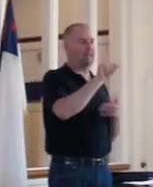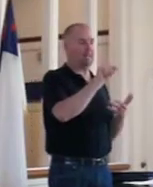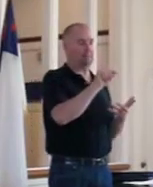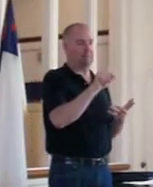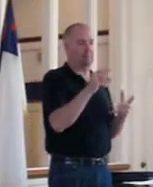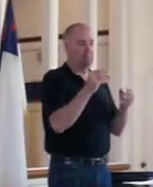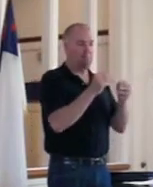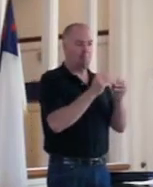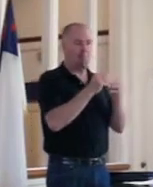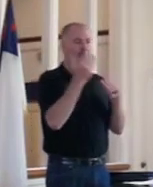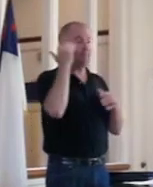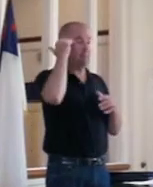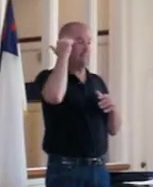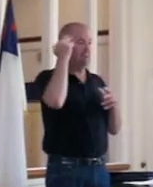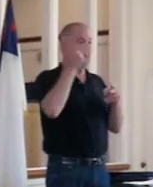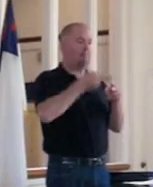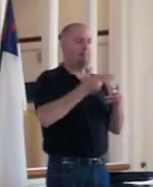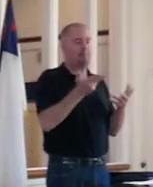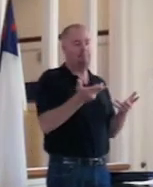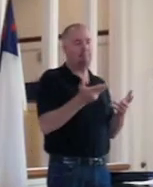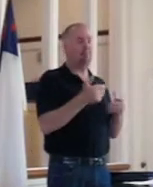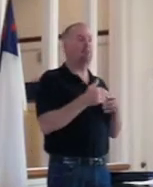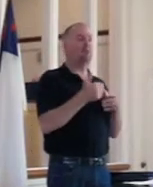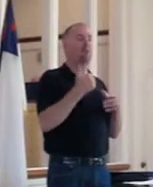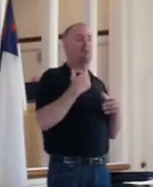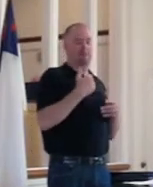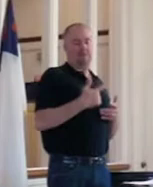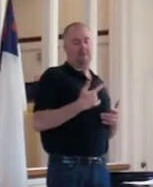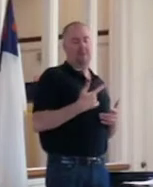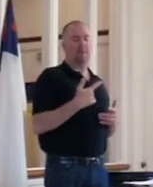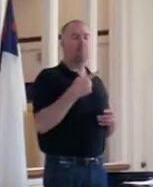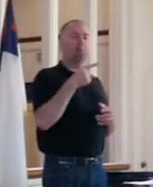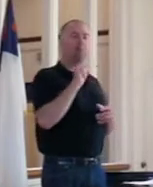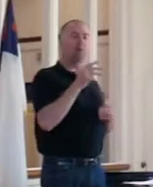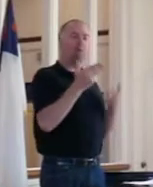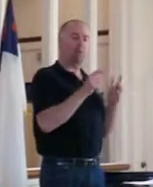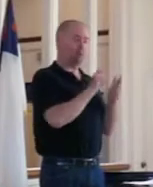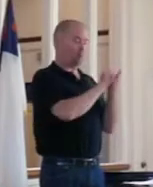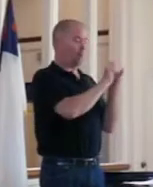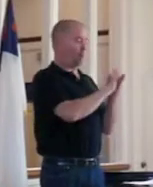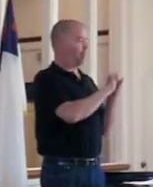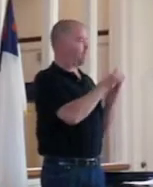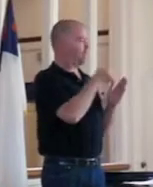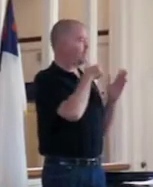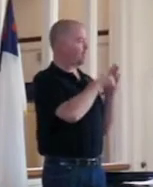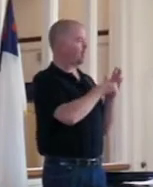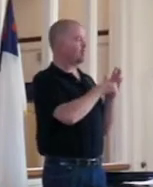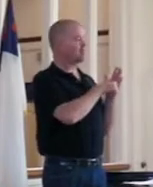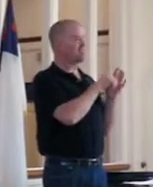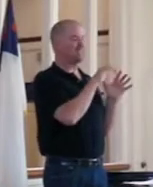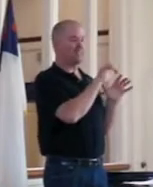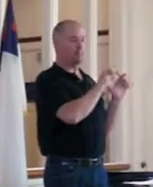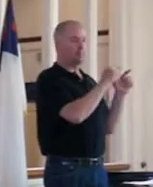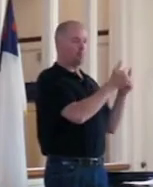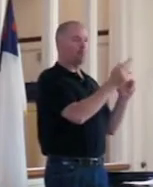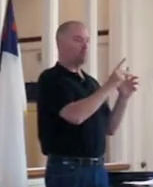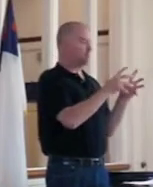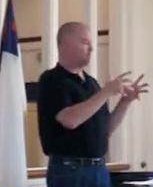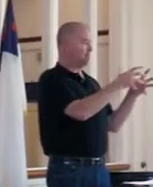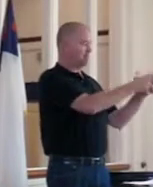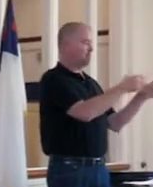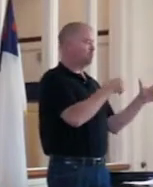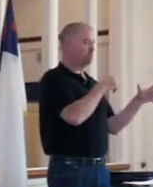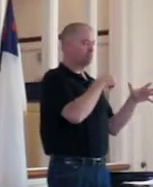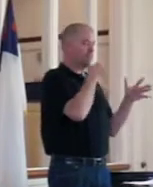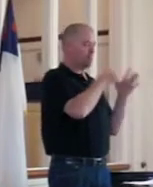familiar name. So we have the feeling that Paul probably wrote other letters to this group of people. And you will see in the lesson that